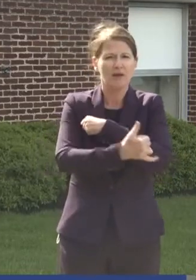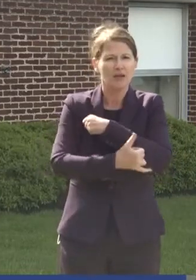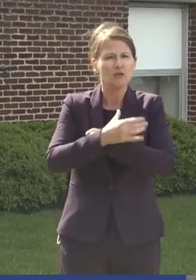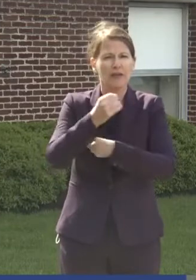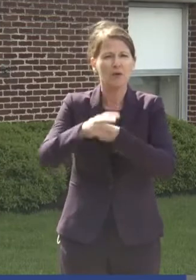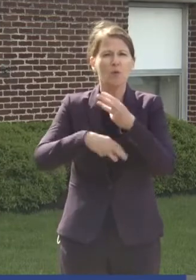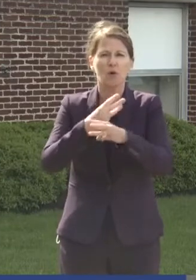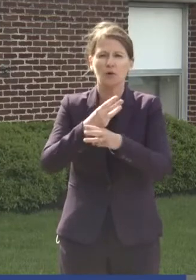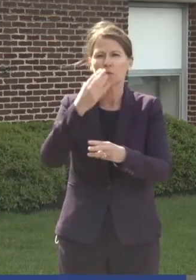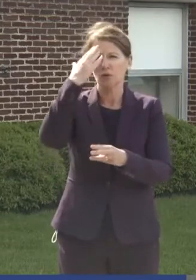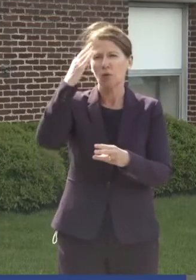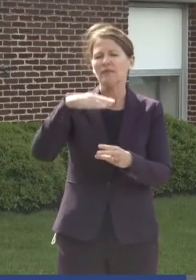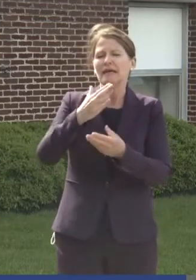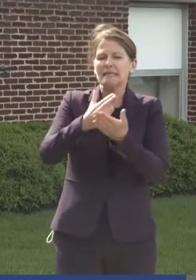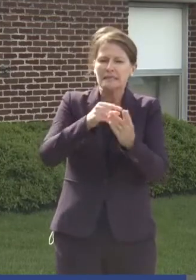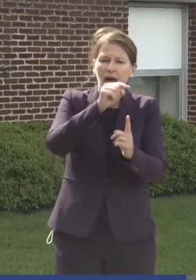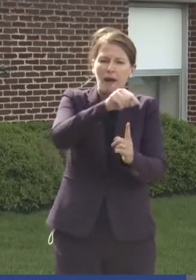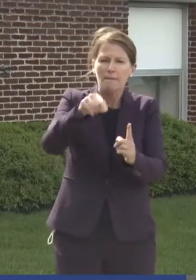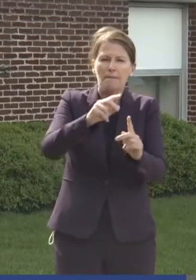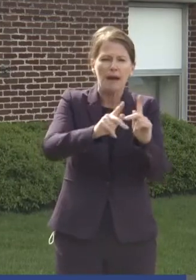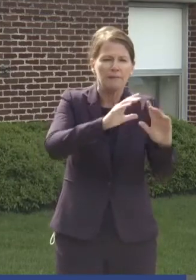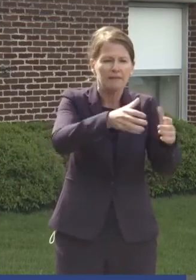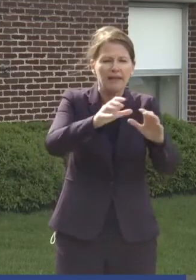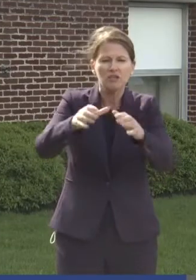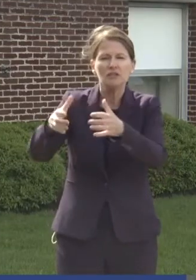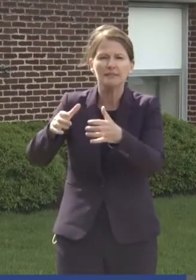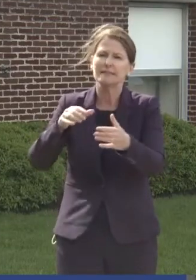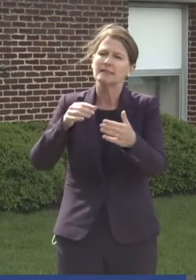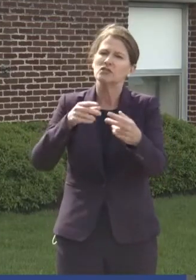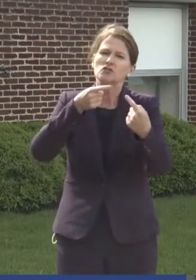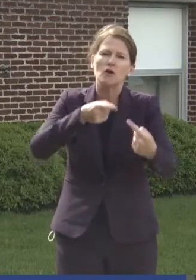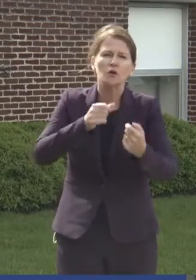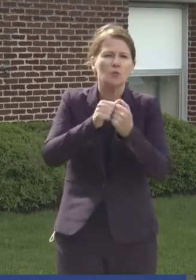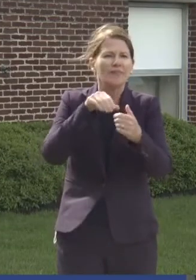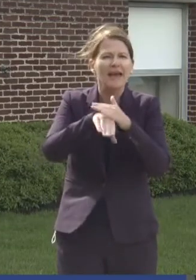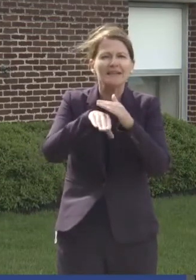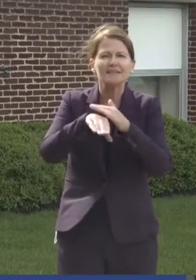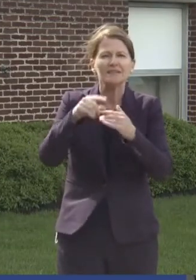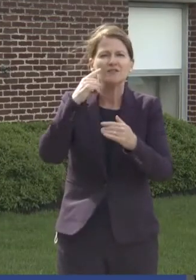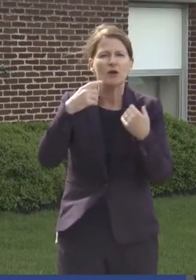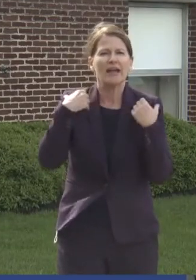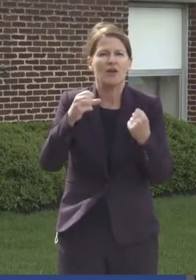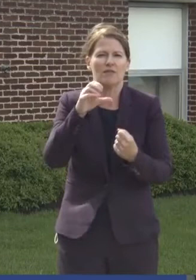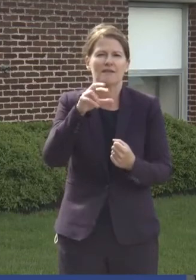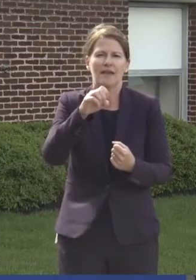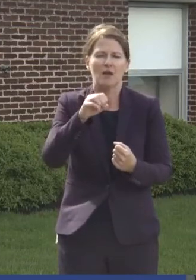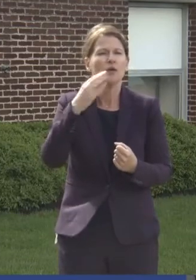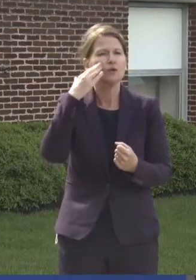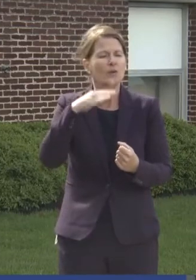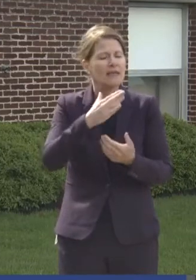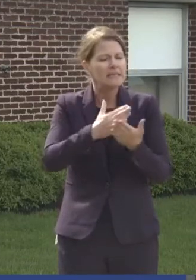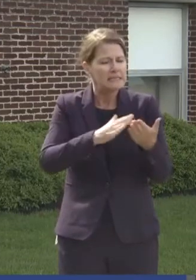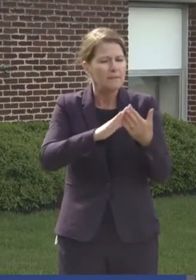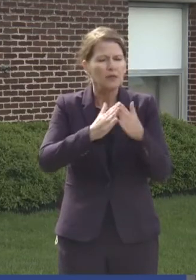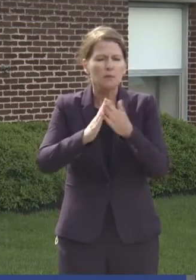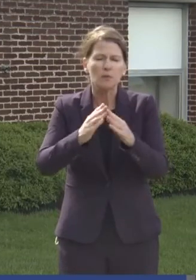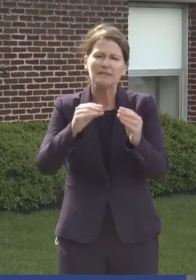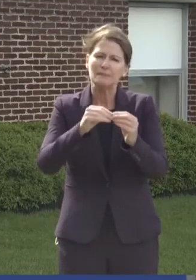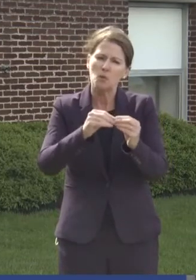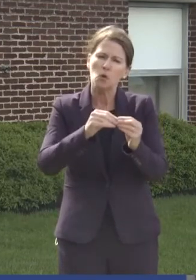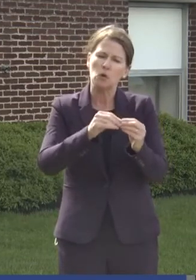that certain populations struggled with access to health care. We know some communities are more susceptible